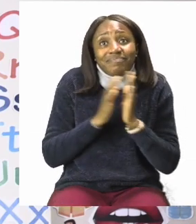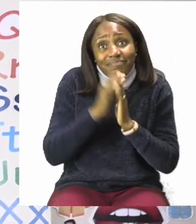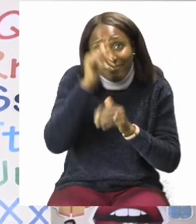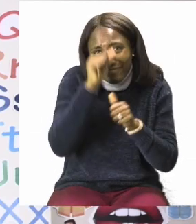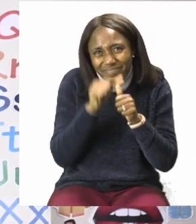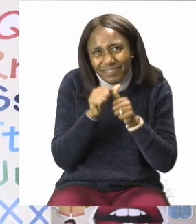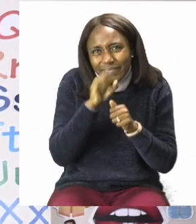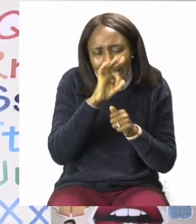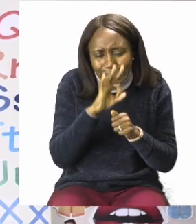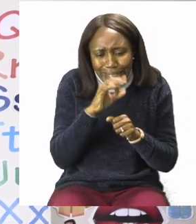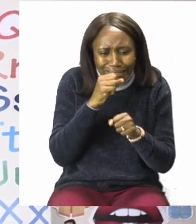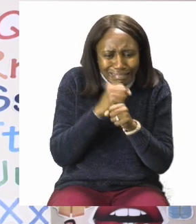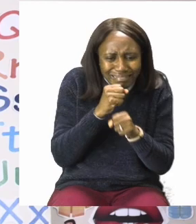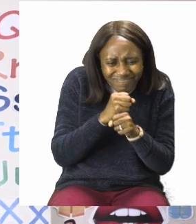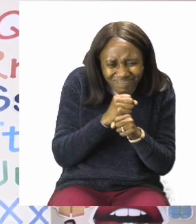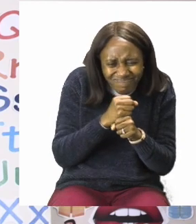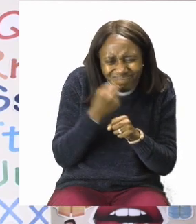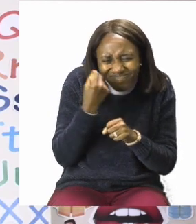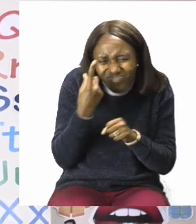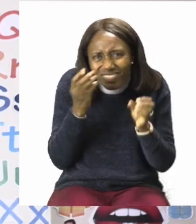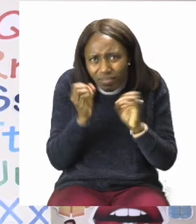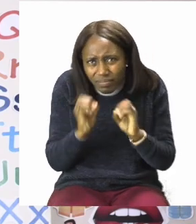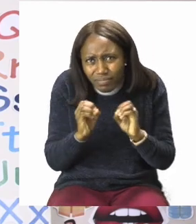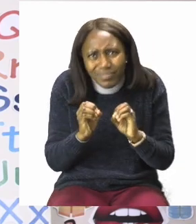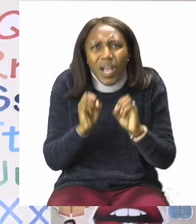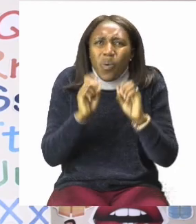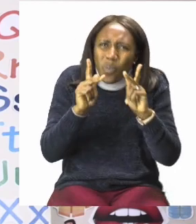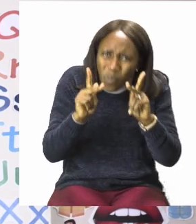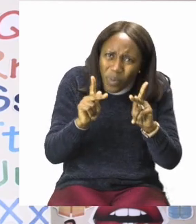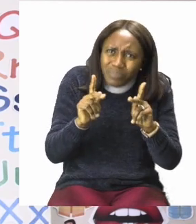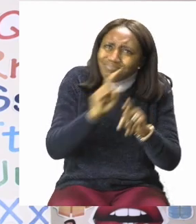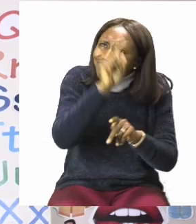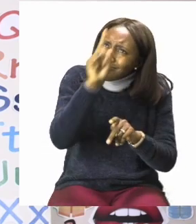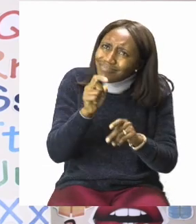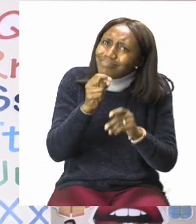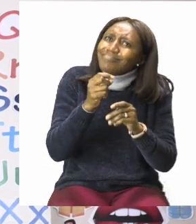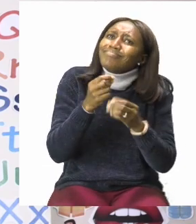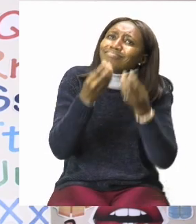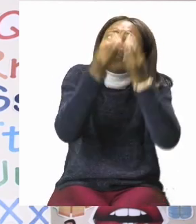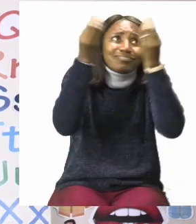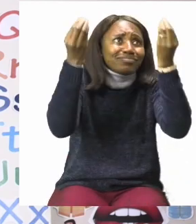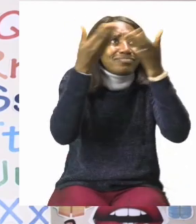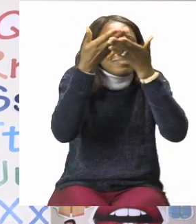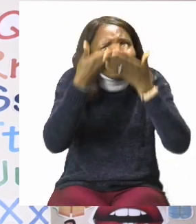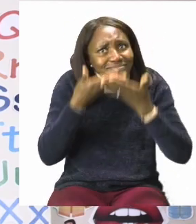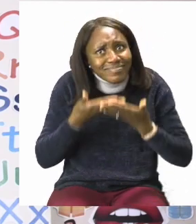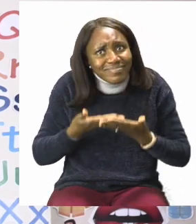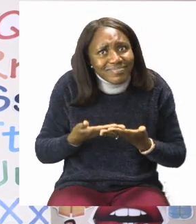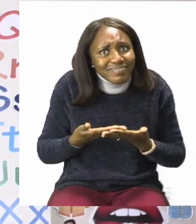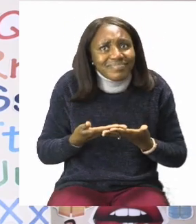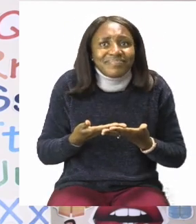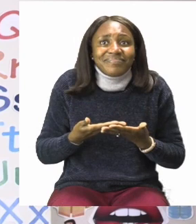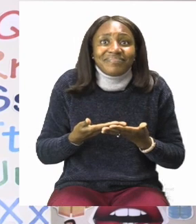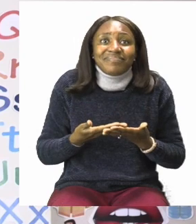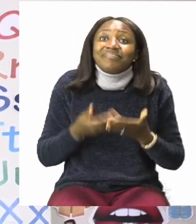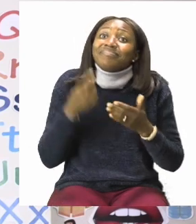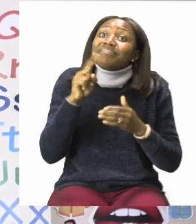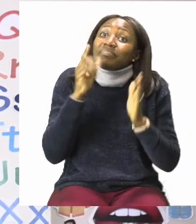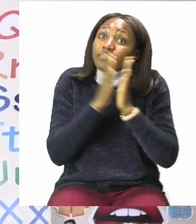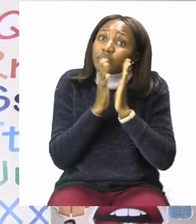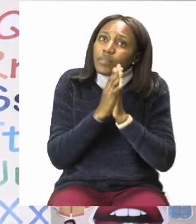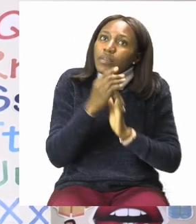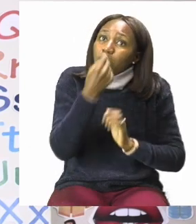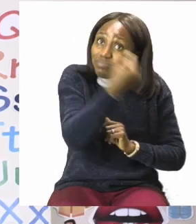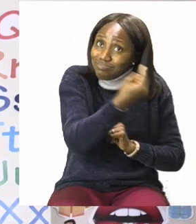something is too difficult or you're not sure what to do, that's okay. You can always ask an adult for help, but make sure that you